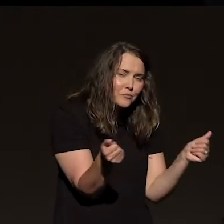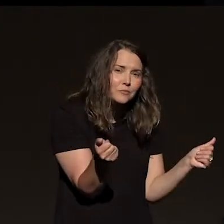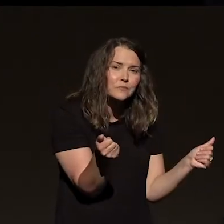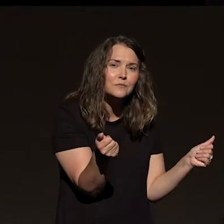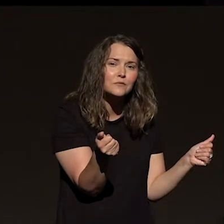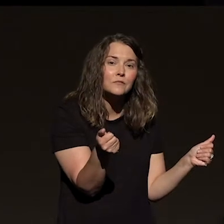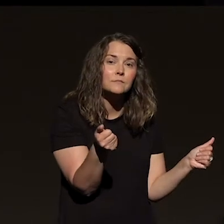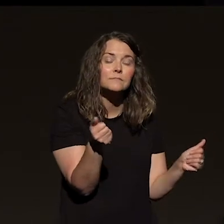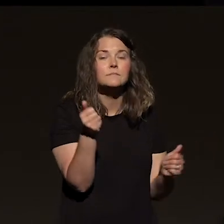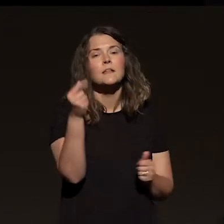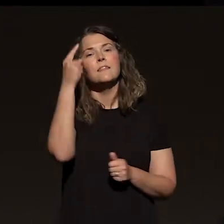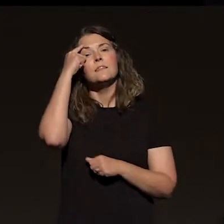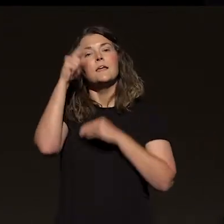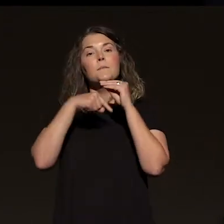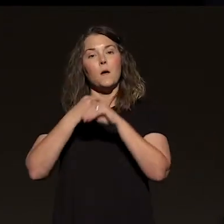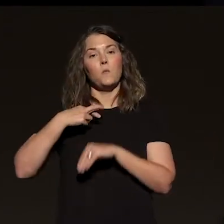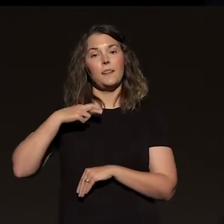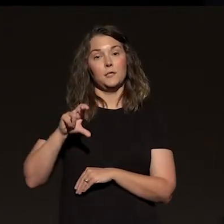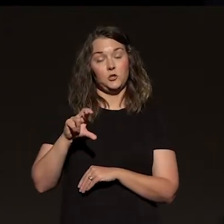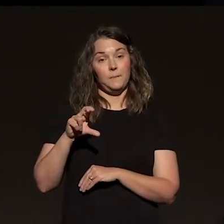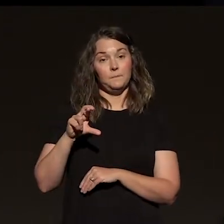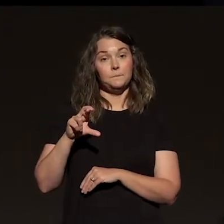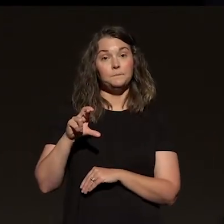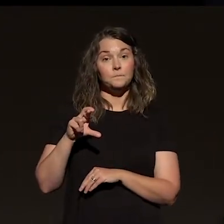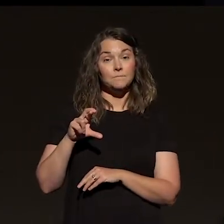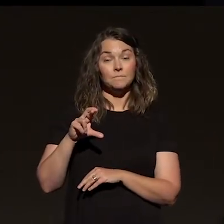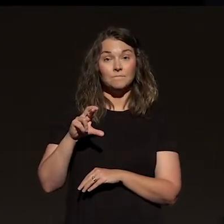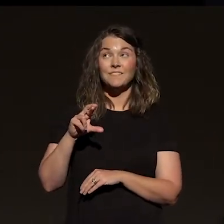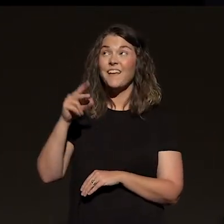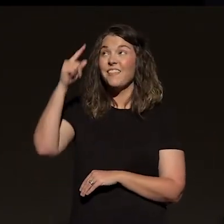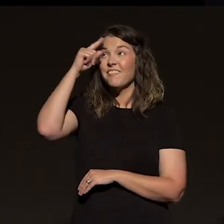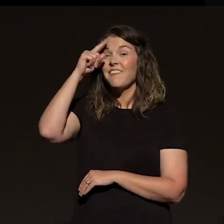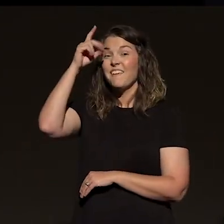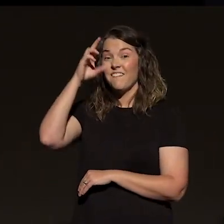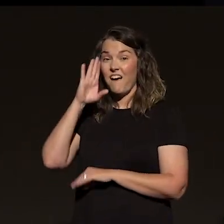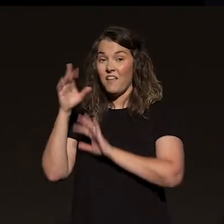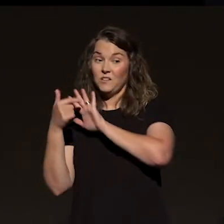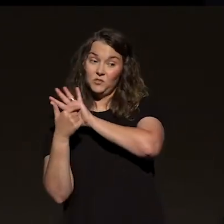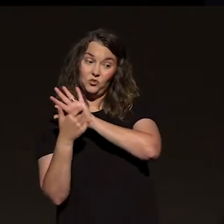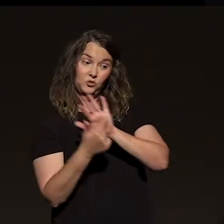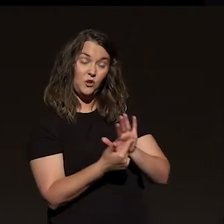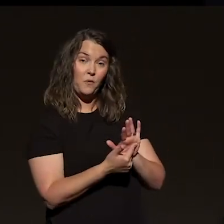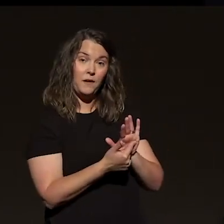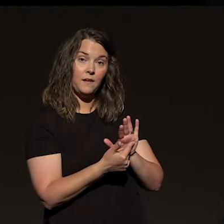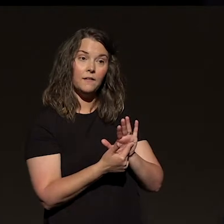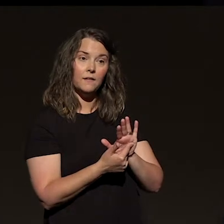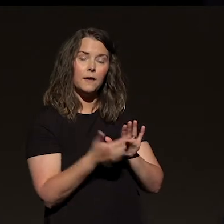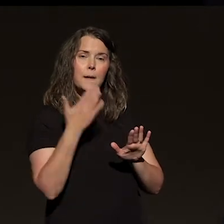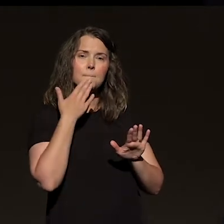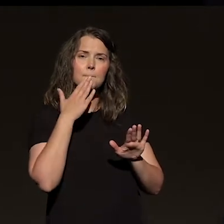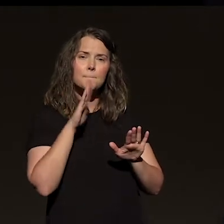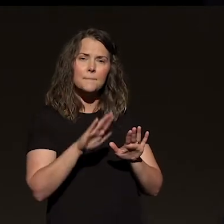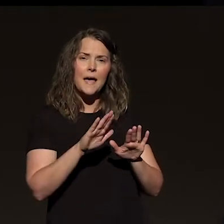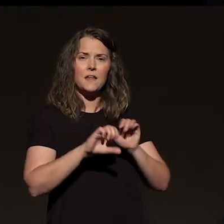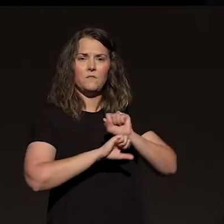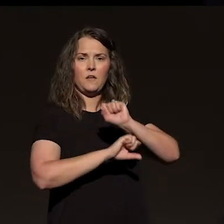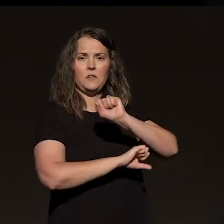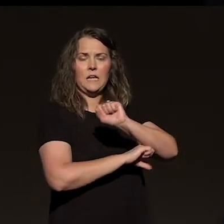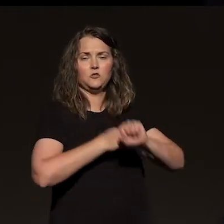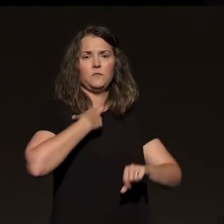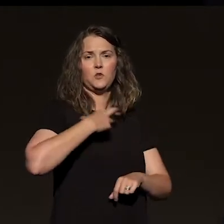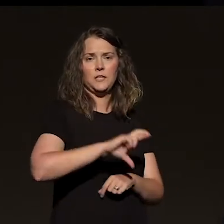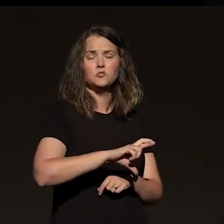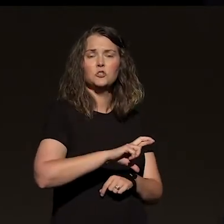I think God's exposing a bad foundation of religion, because you can't come to church anymore. And if we couldn't do church